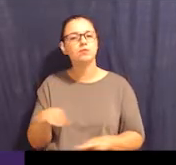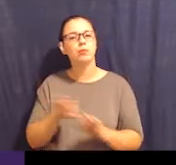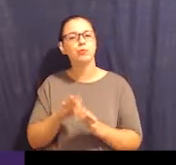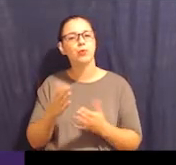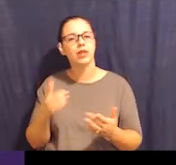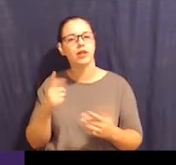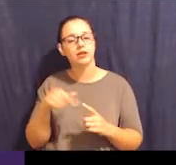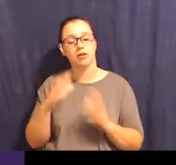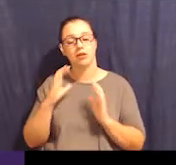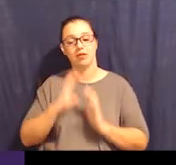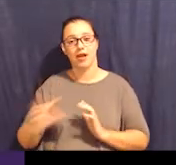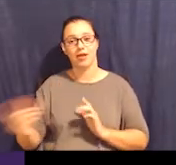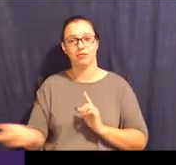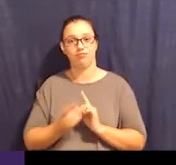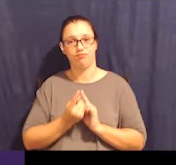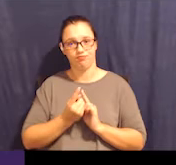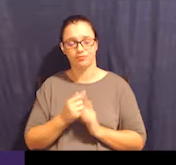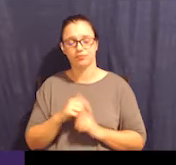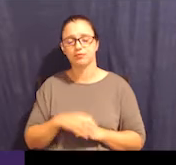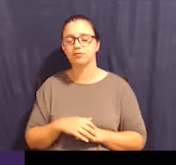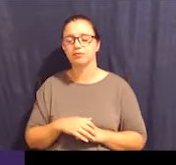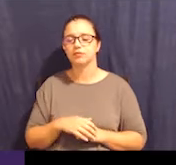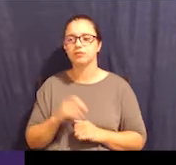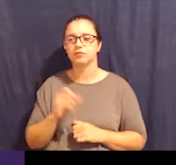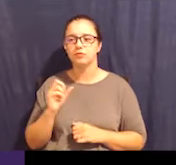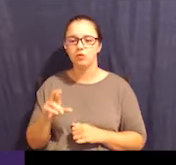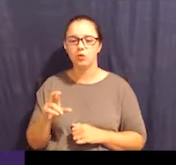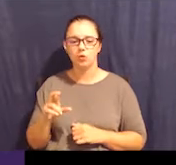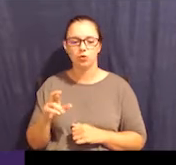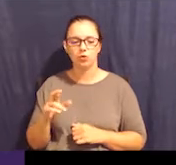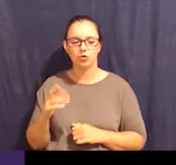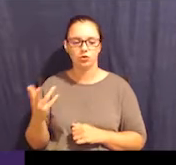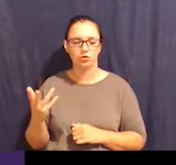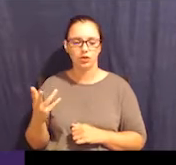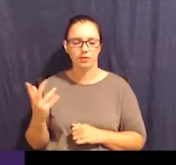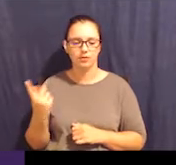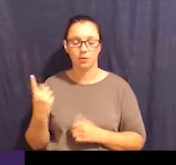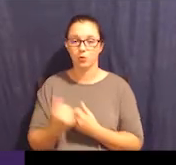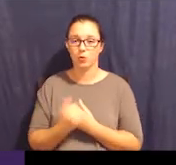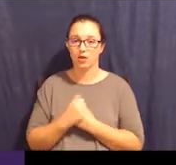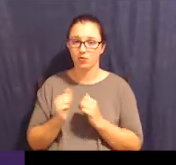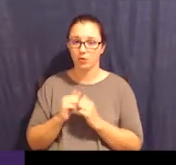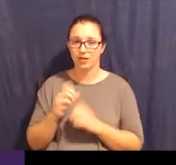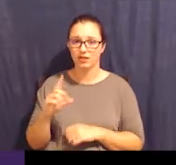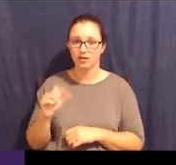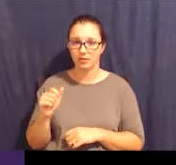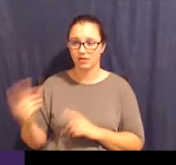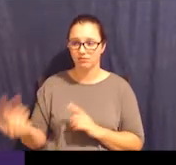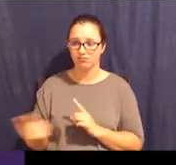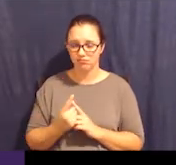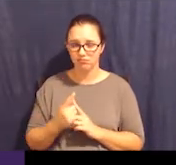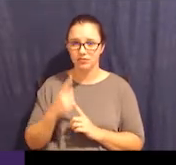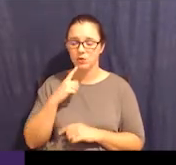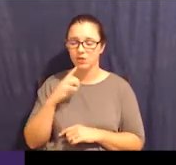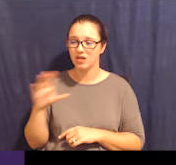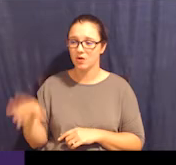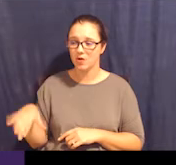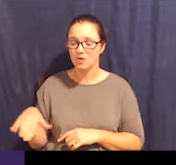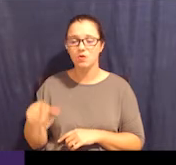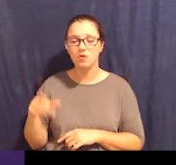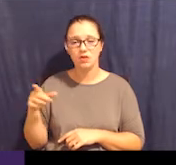or a loved one with a disability and you say, oh man, like they, you know, they don't communicate or they don't